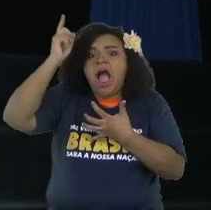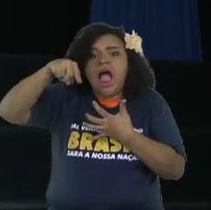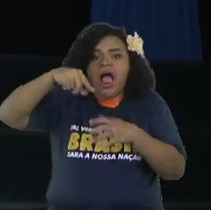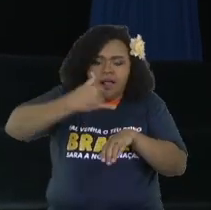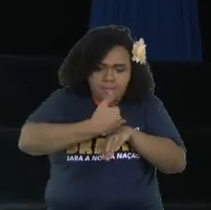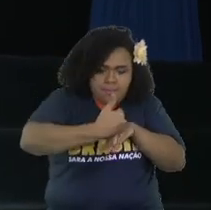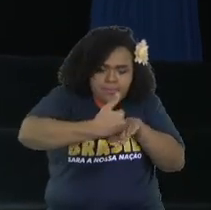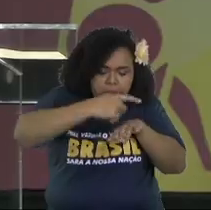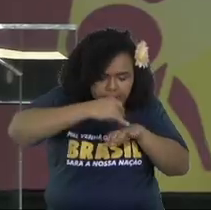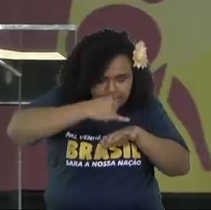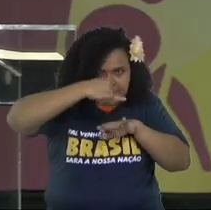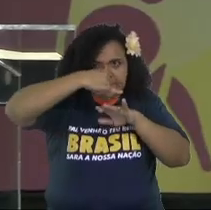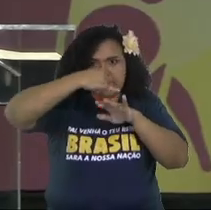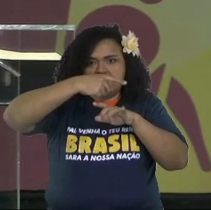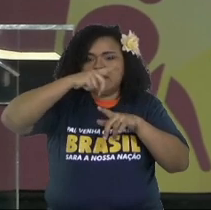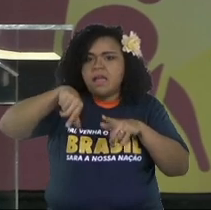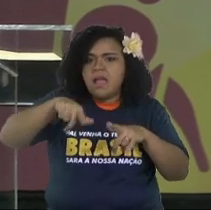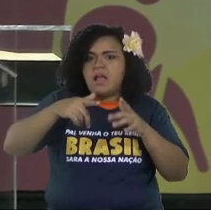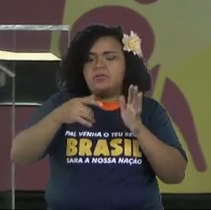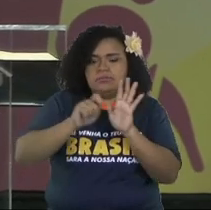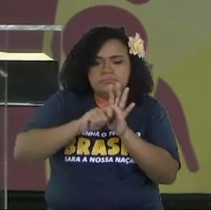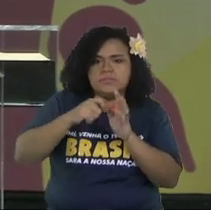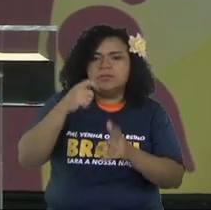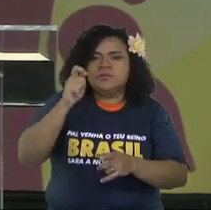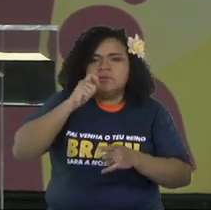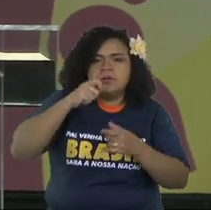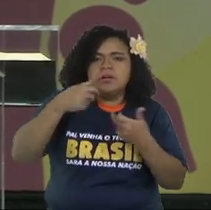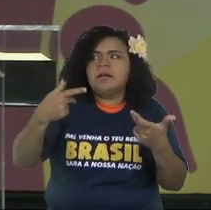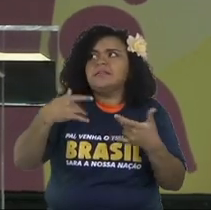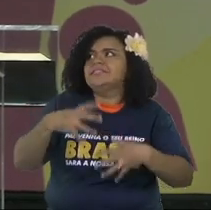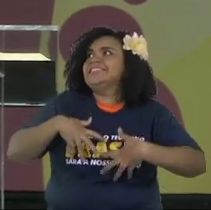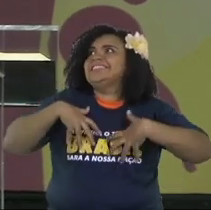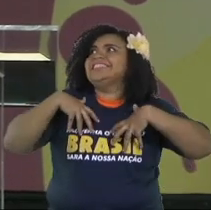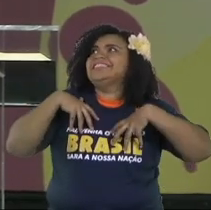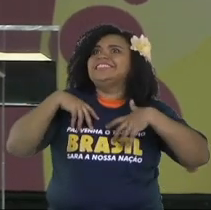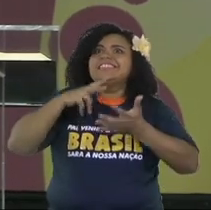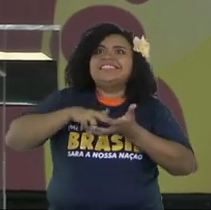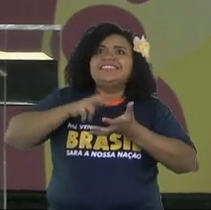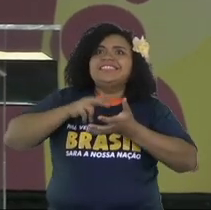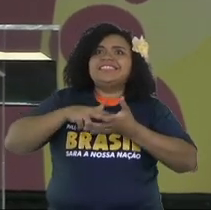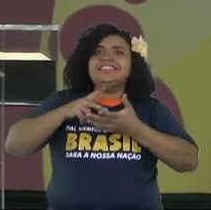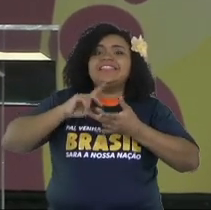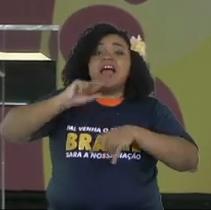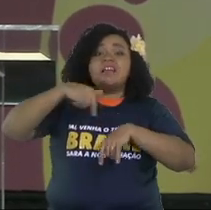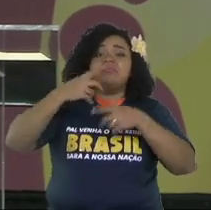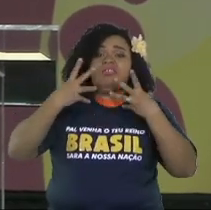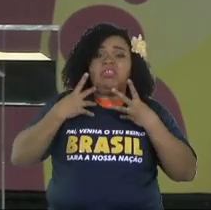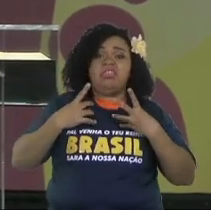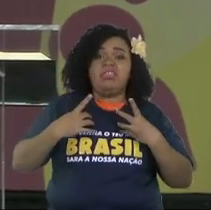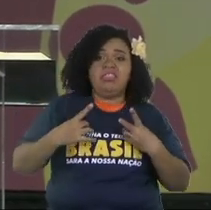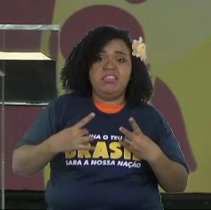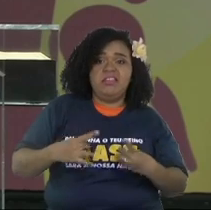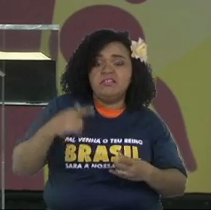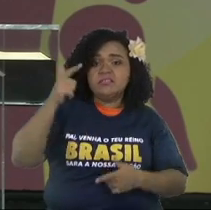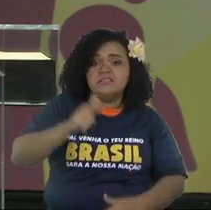generate this dopamine, which is the chemistry of joy, to try to